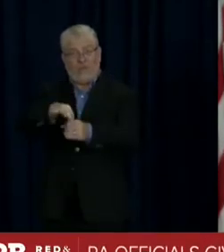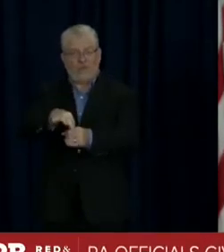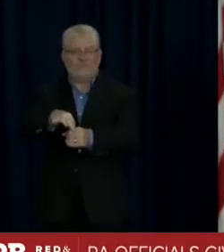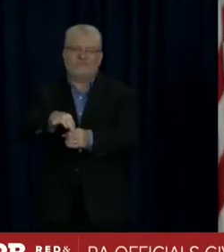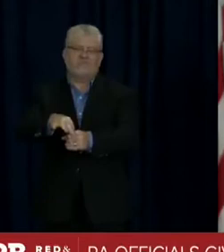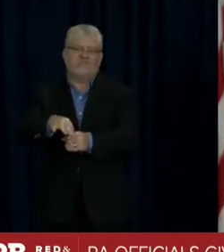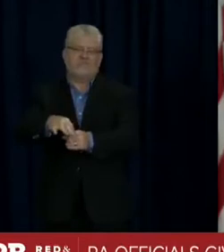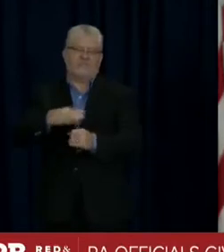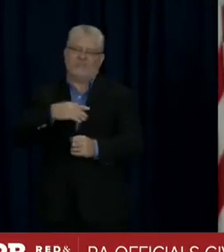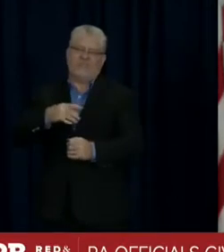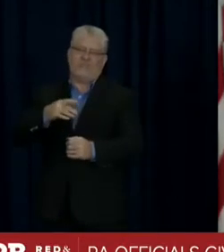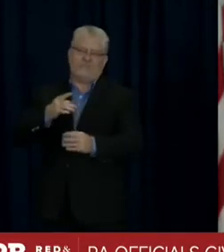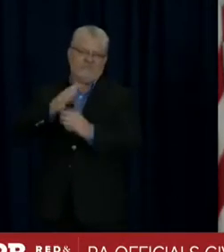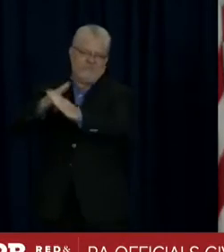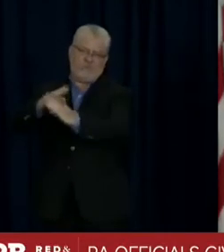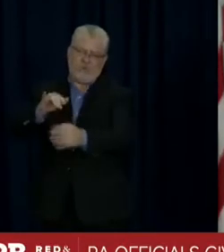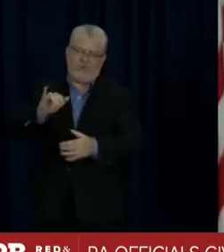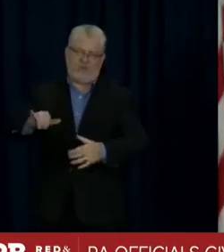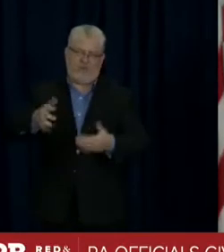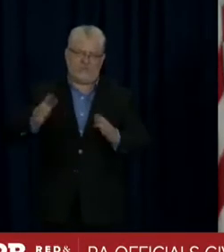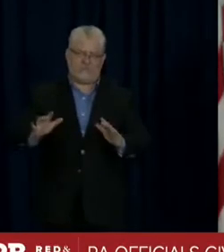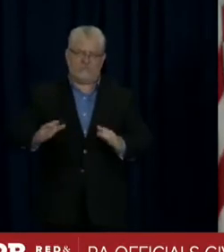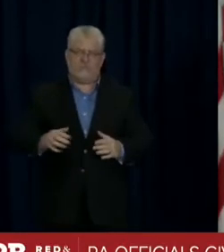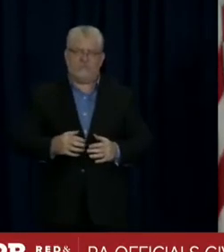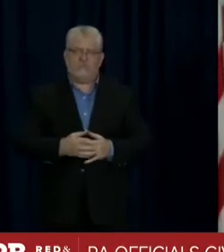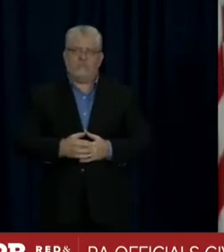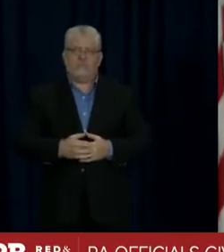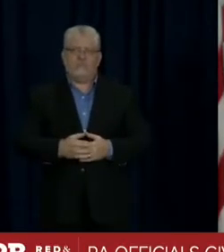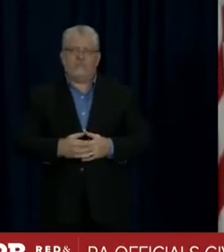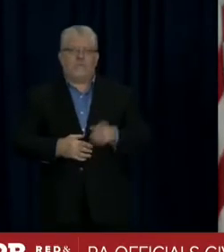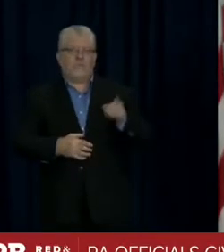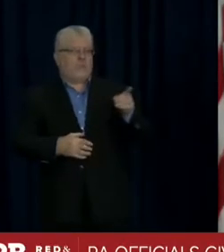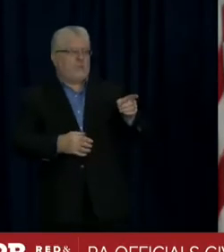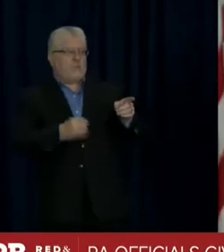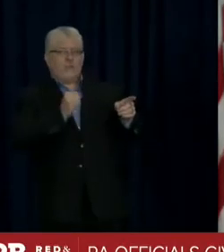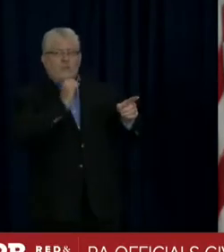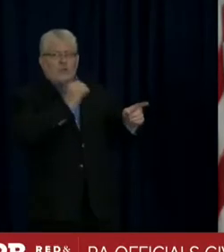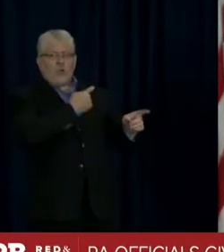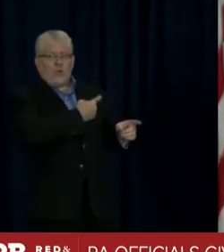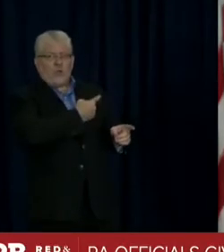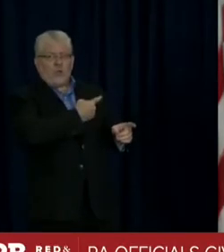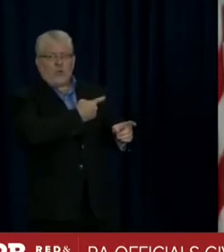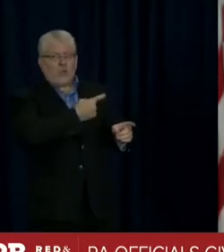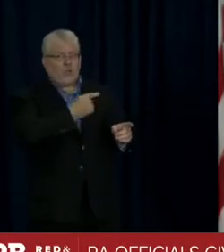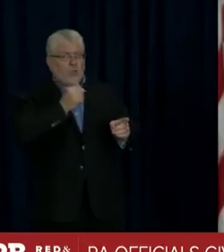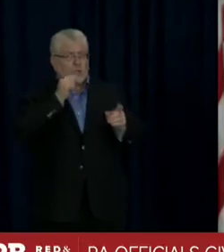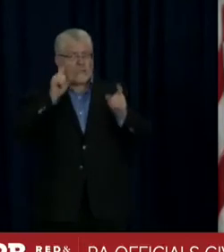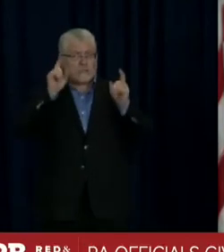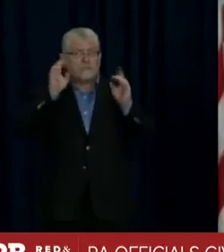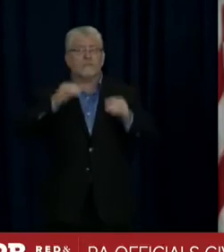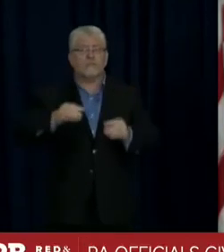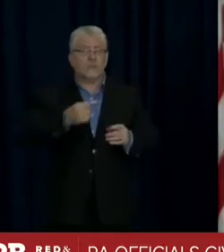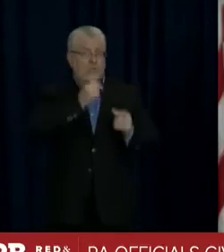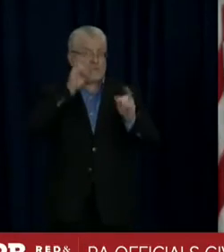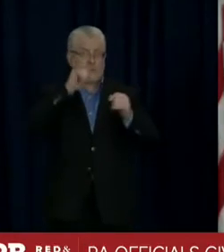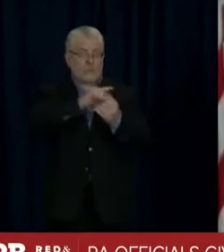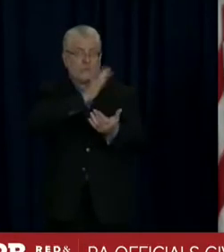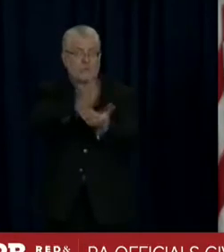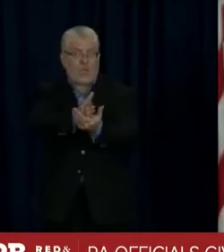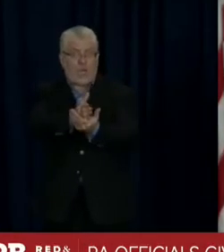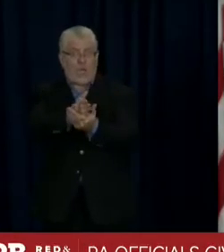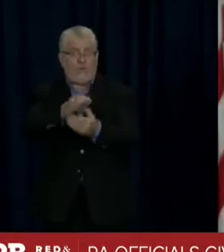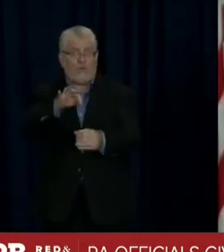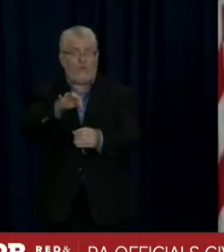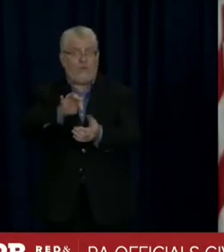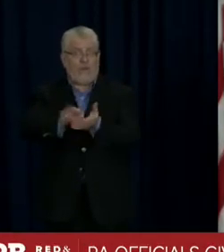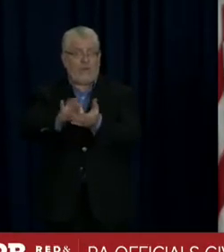It sounds like you're clearly saying, like, you're not expecting this to result in any kind of order where, where, where, where you would have to stop counting.